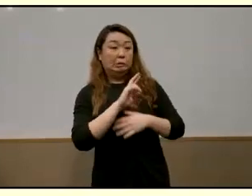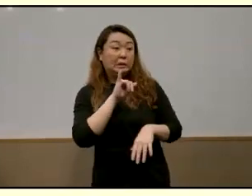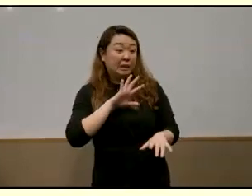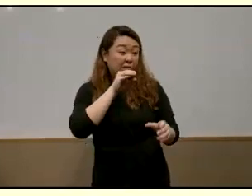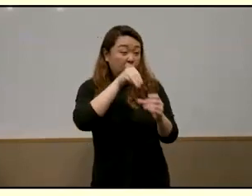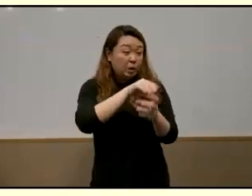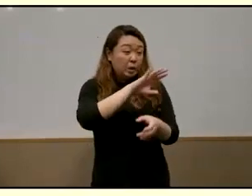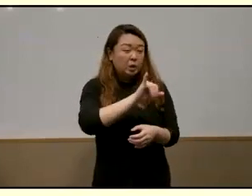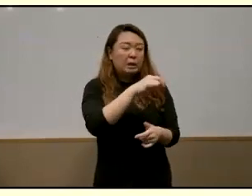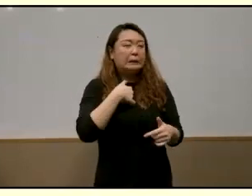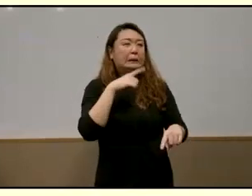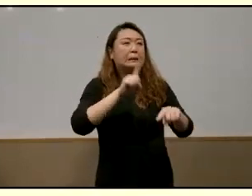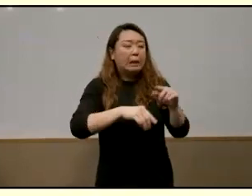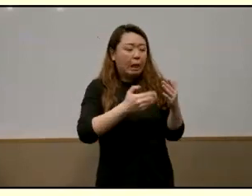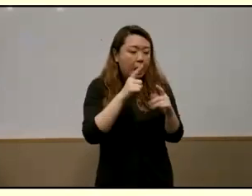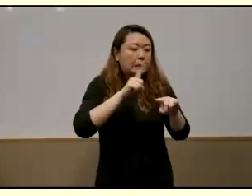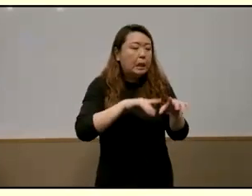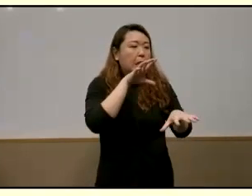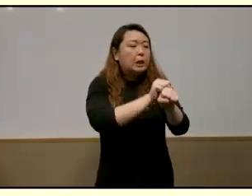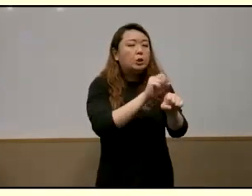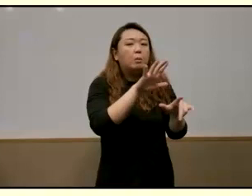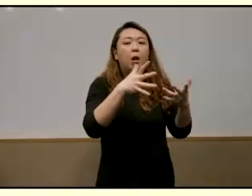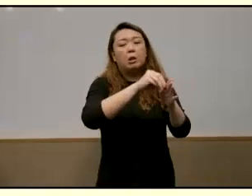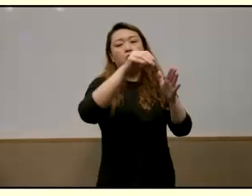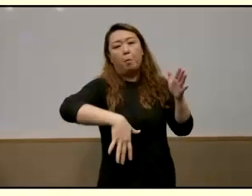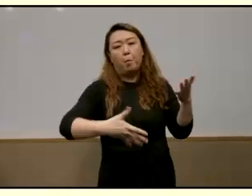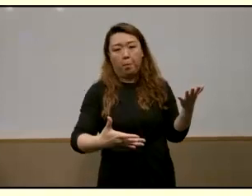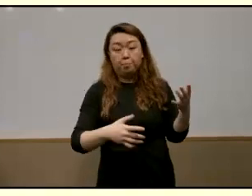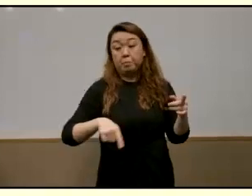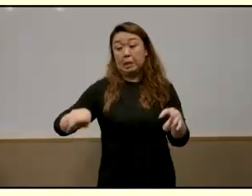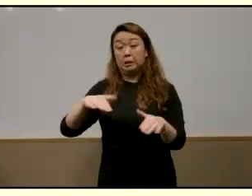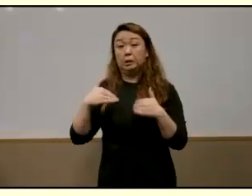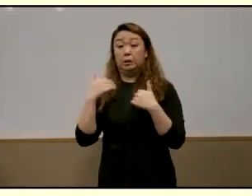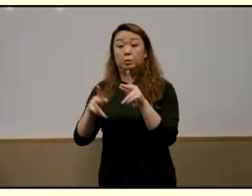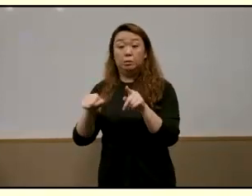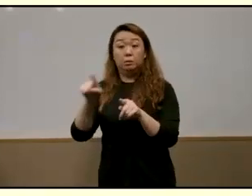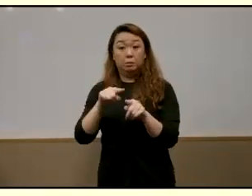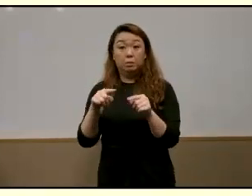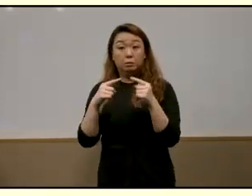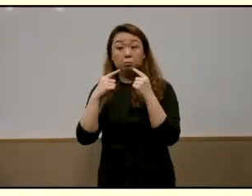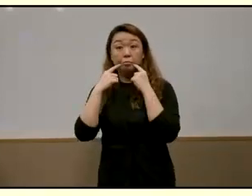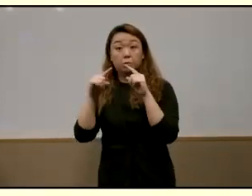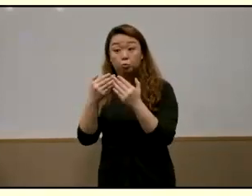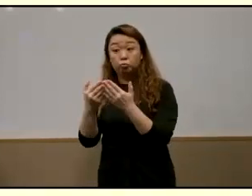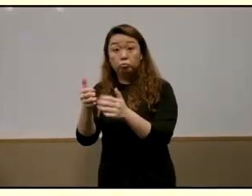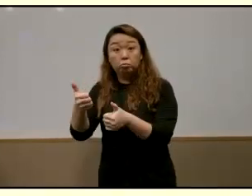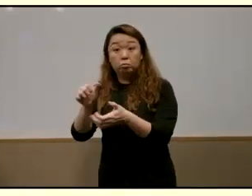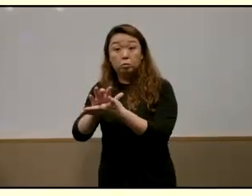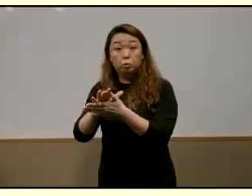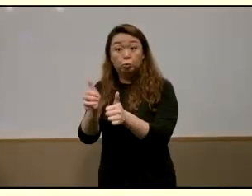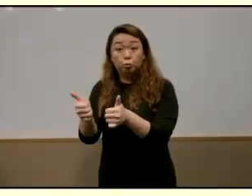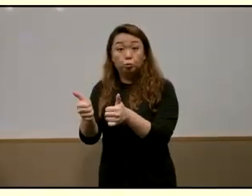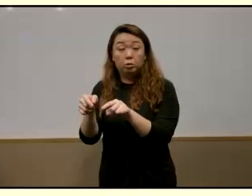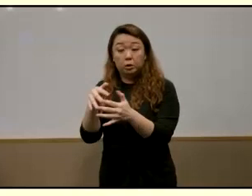up with the rigor and pace and drop out altogether and these were young people who were achieving well at school they were academically inclined